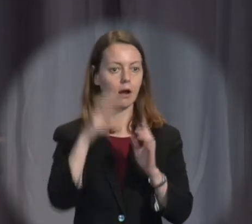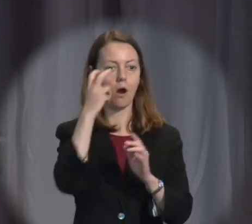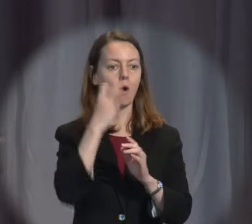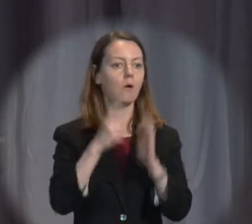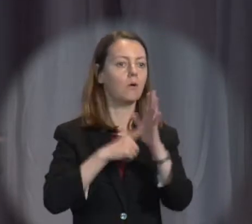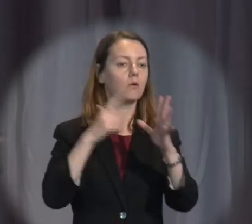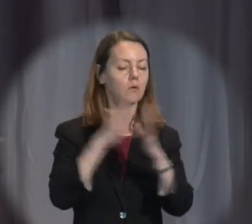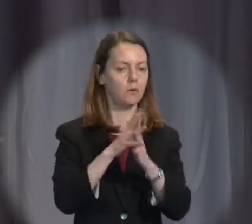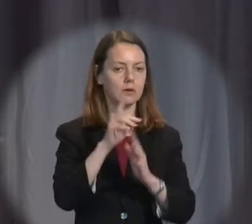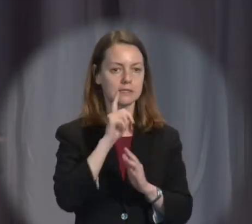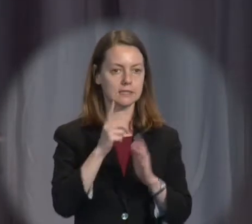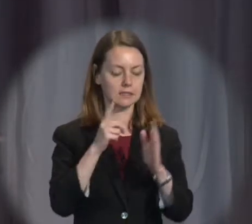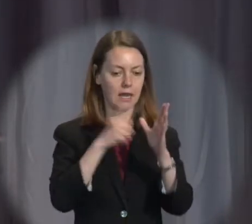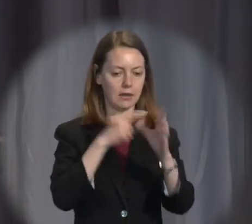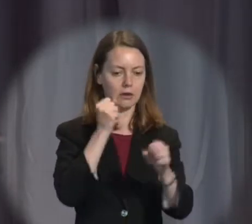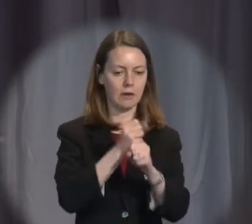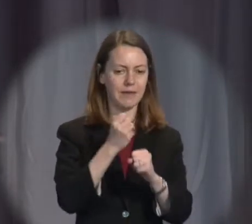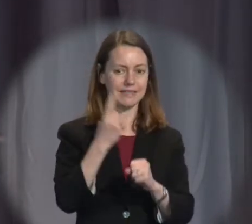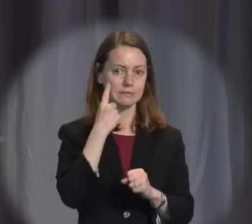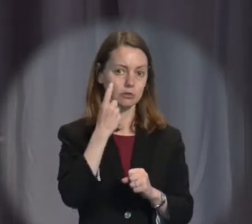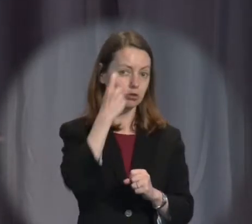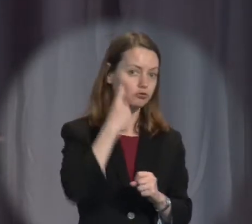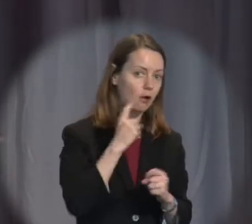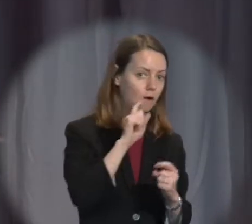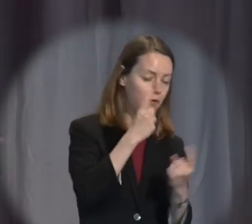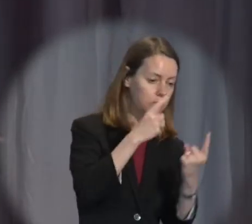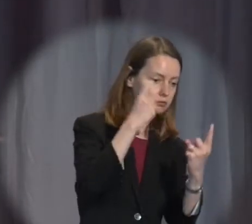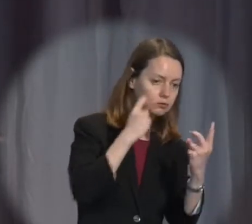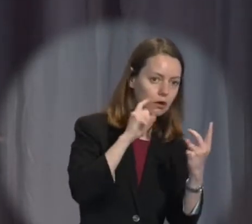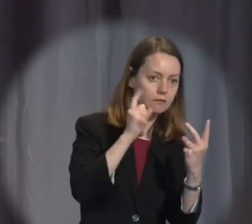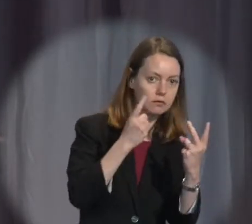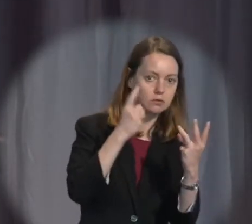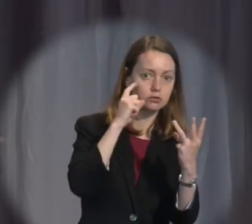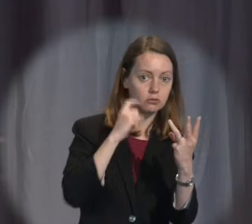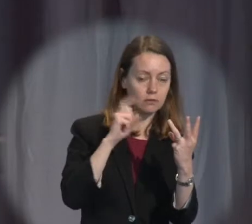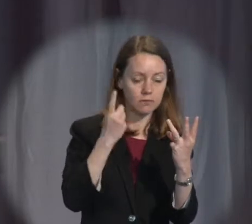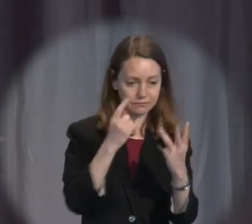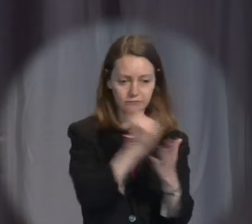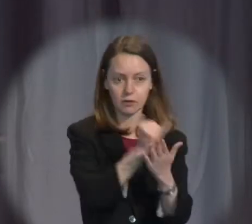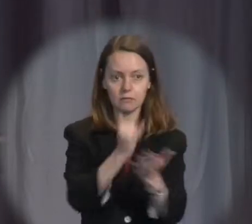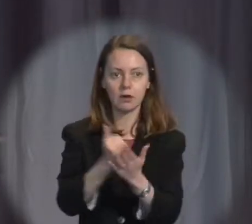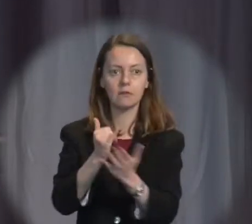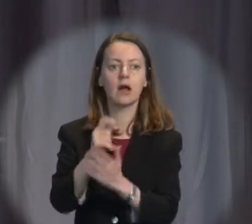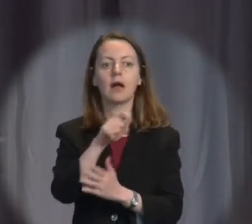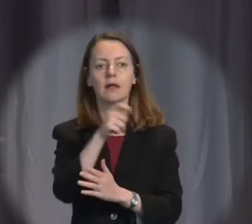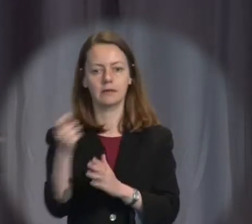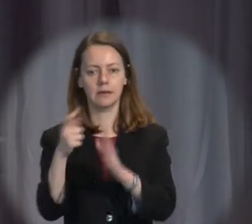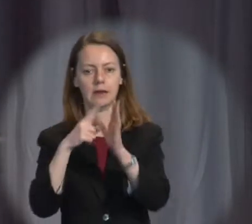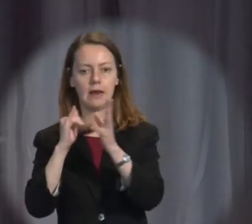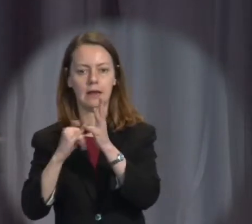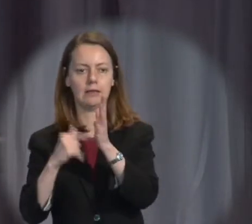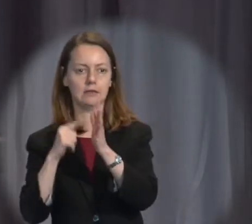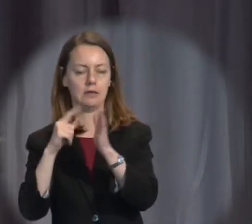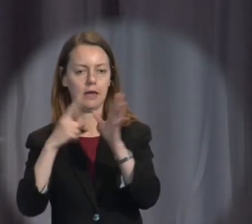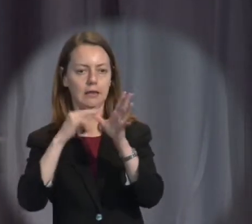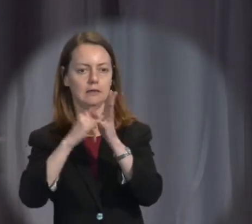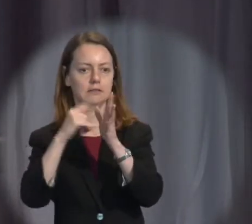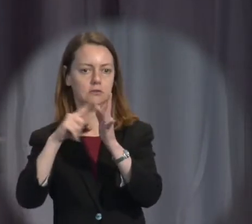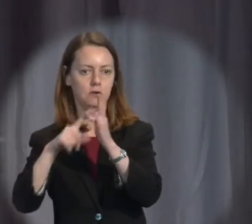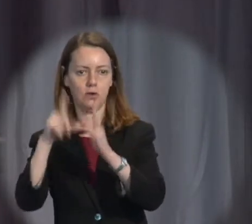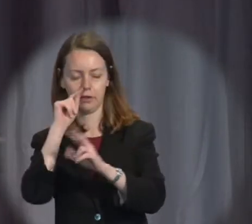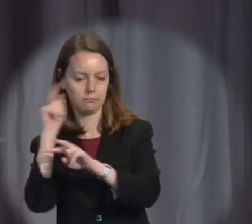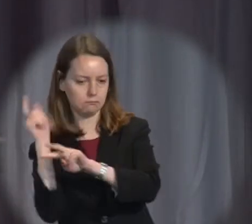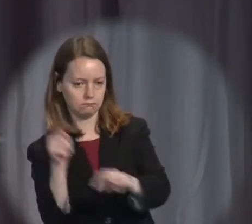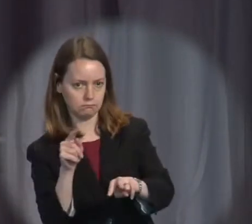So you're seeing a chipping away at the normal or usual procedures in order to give the Attorney greater